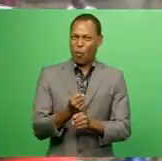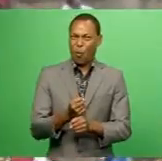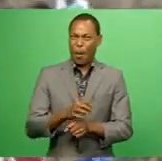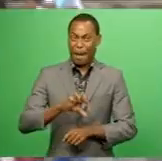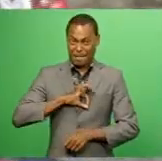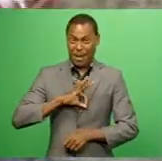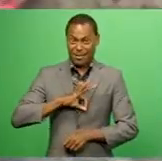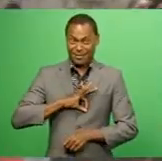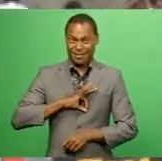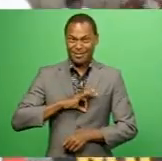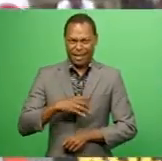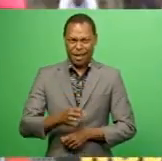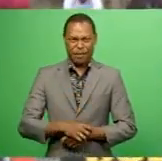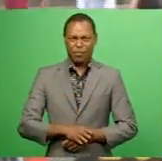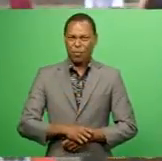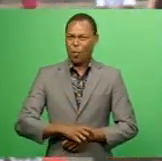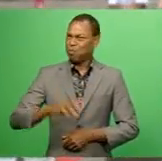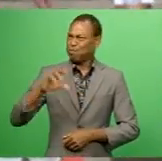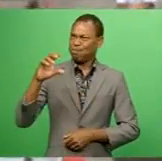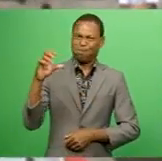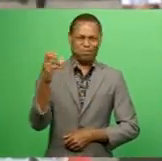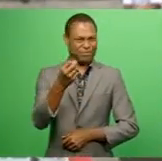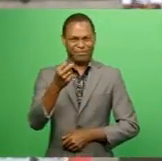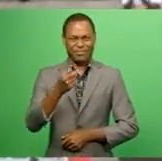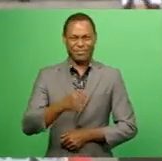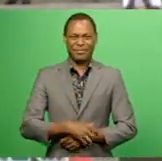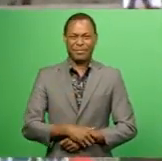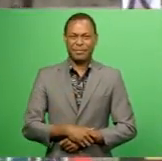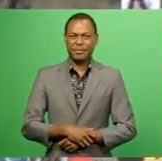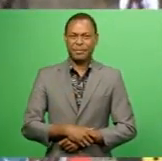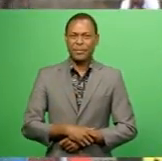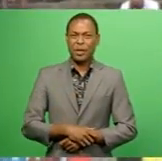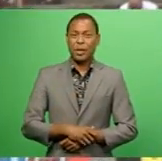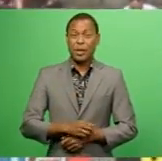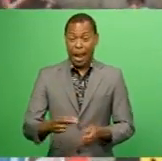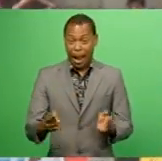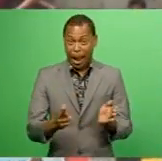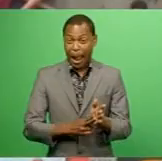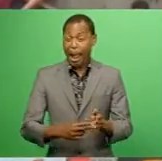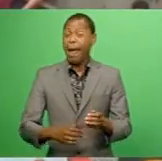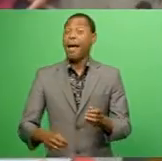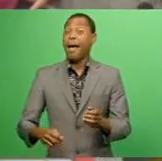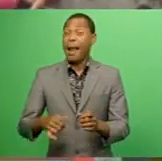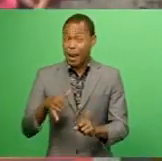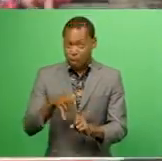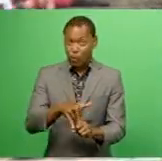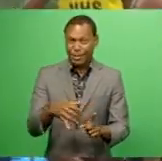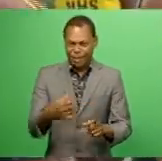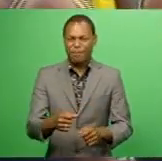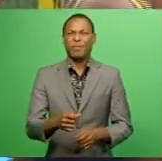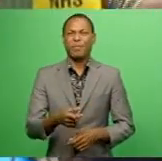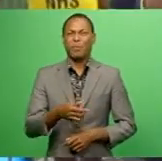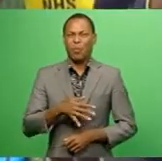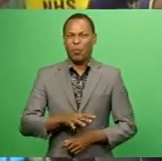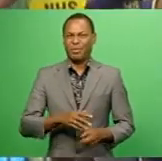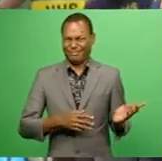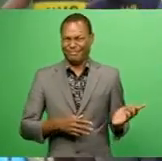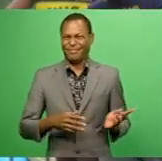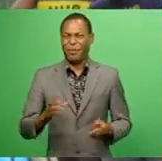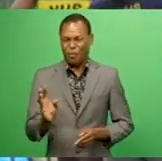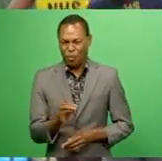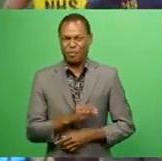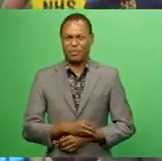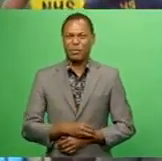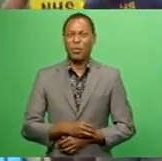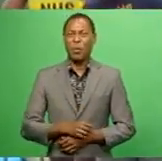has been a milestone achievement for him. Now, the Namasi native will be out to win the school's first gold in the junior boys'